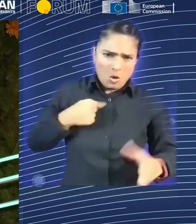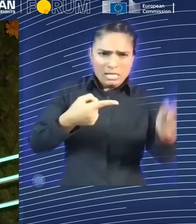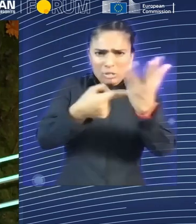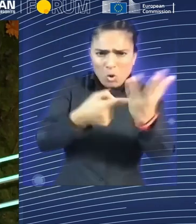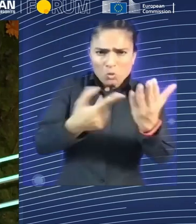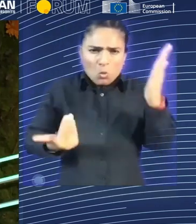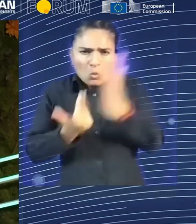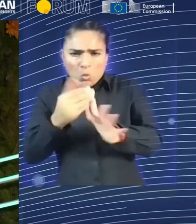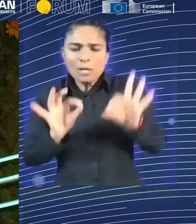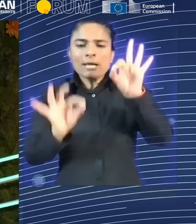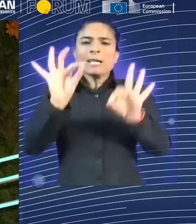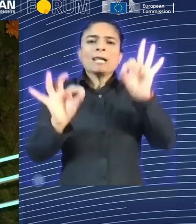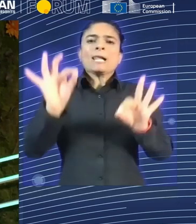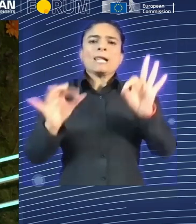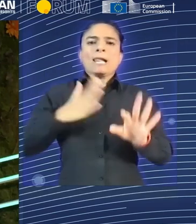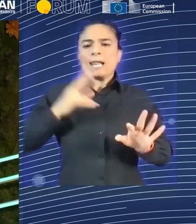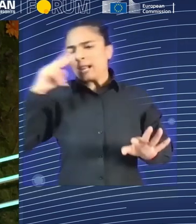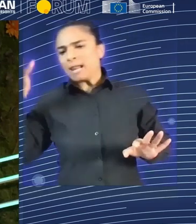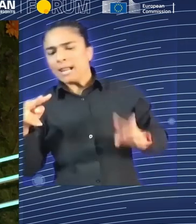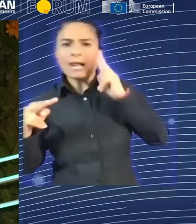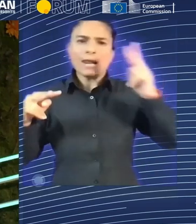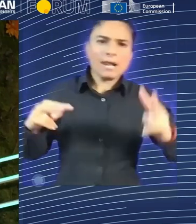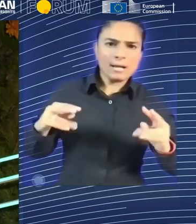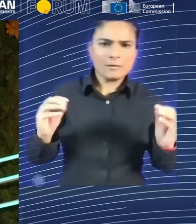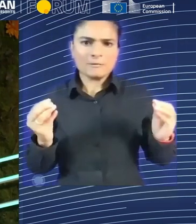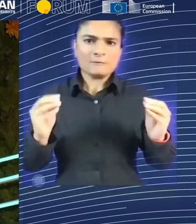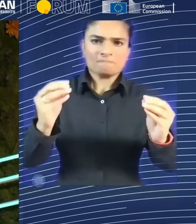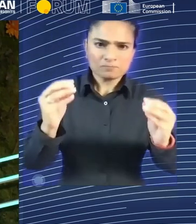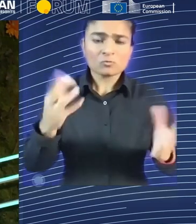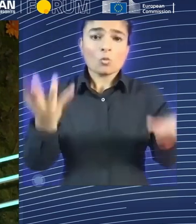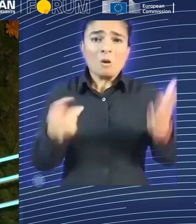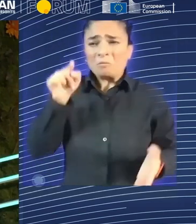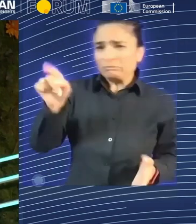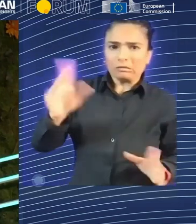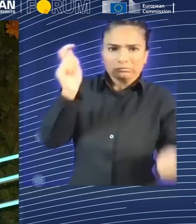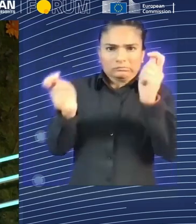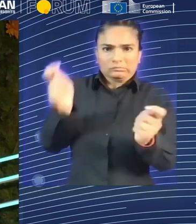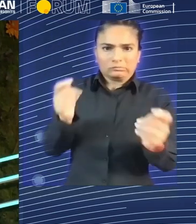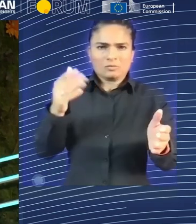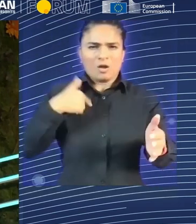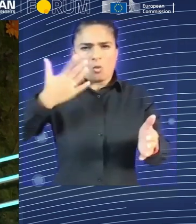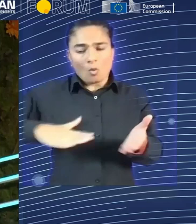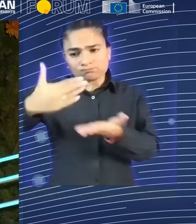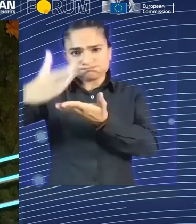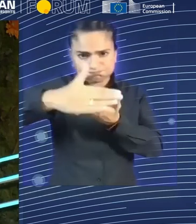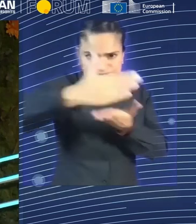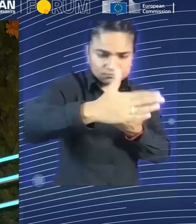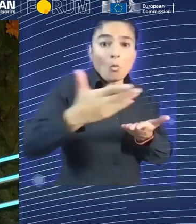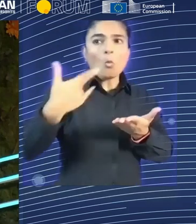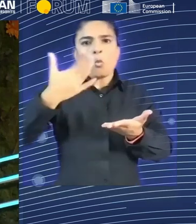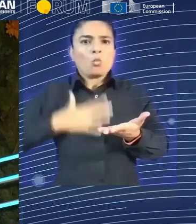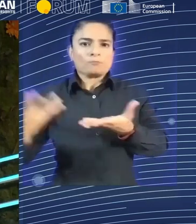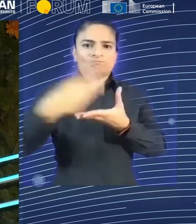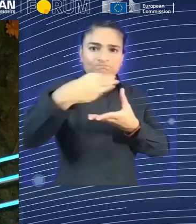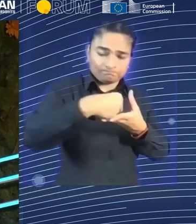a number of people are having a quite similar approach on upskilling. So there's a lot of work.